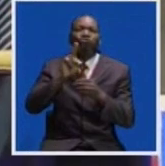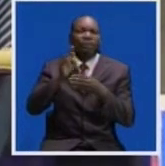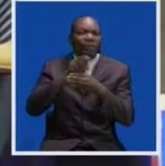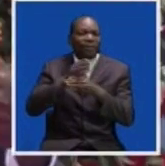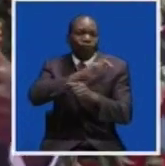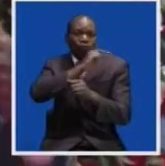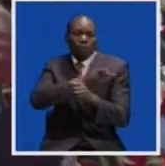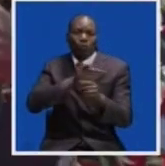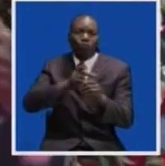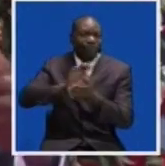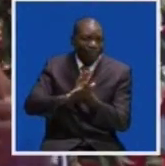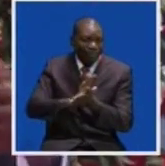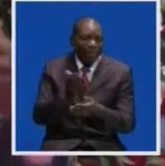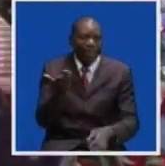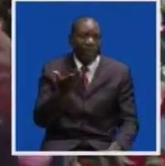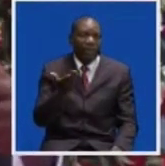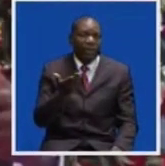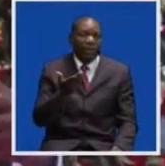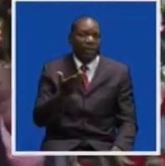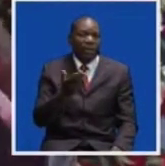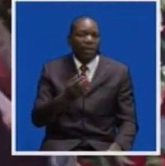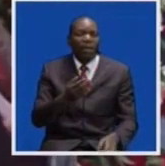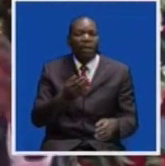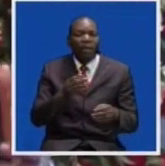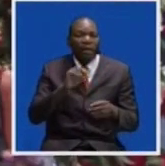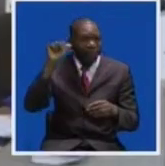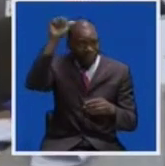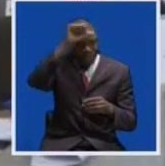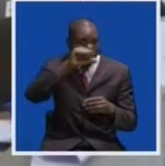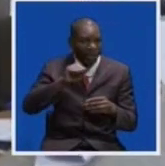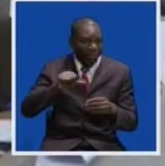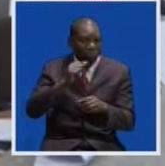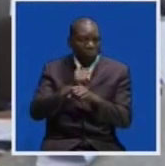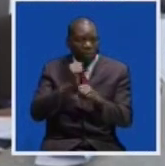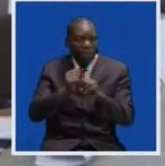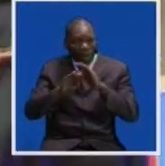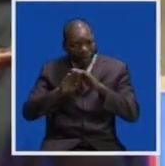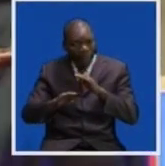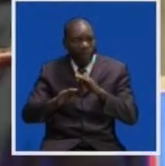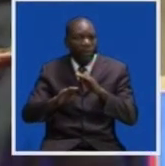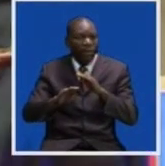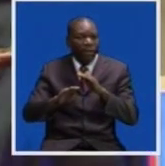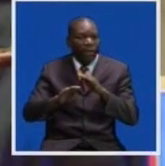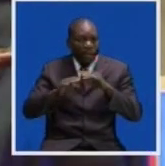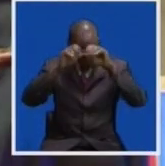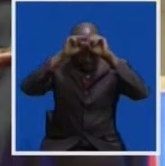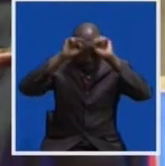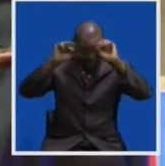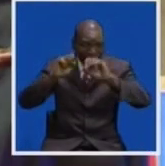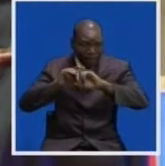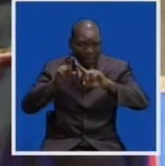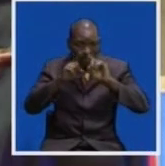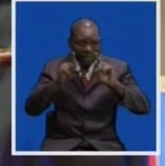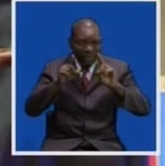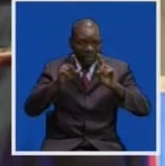potential. That Africa is a country of under-production. The commitment demonstrated by Comesa Heads of State to attend